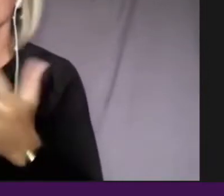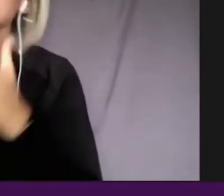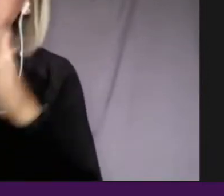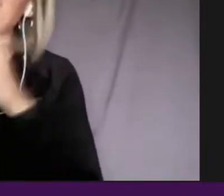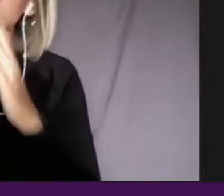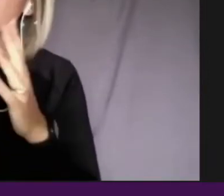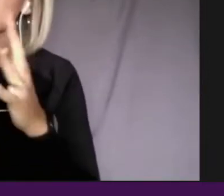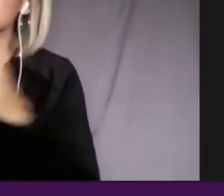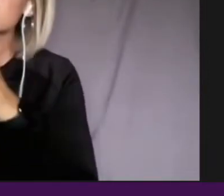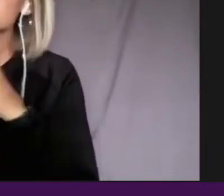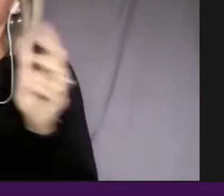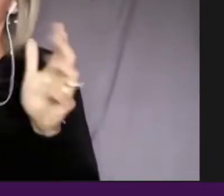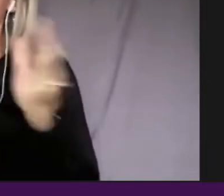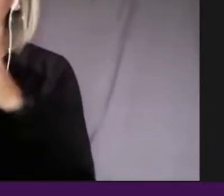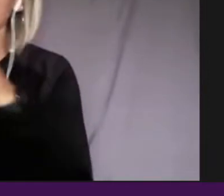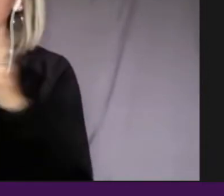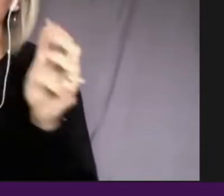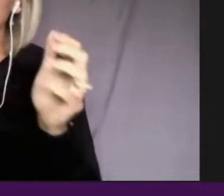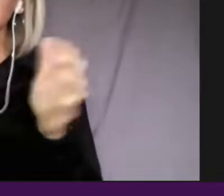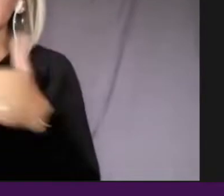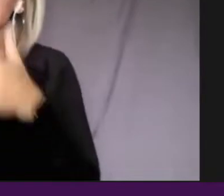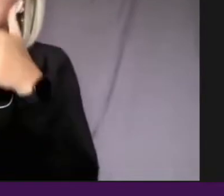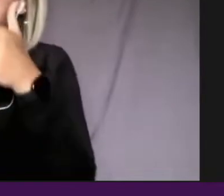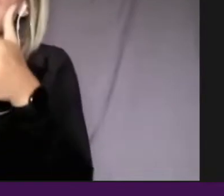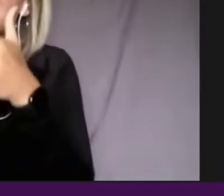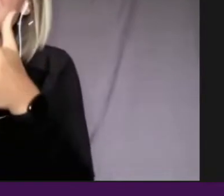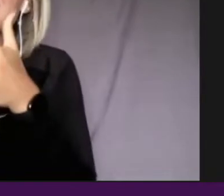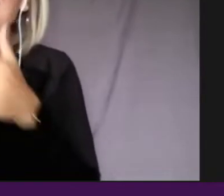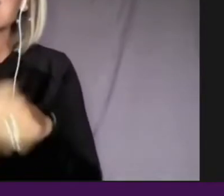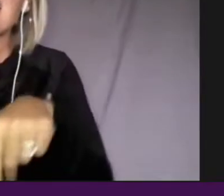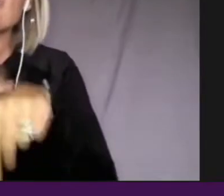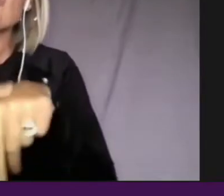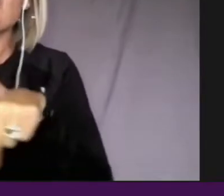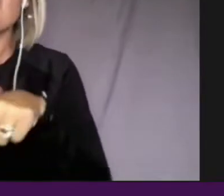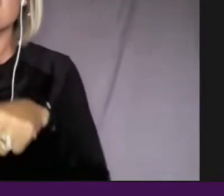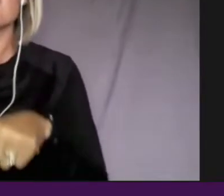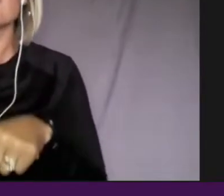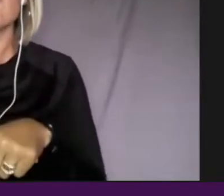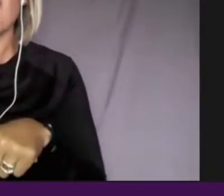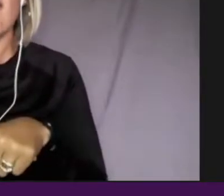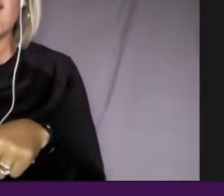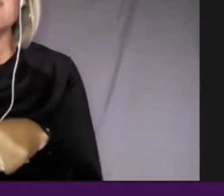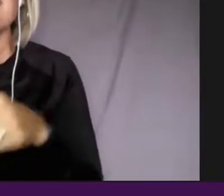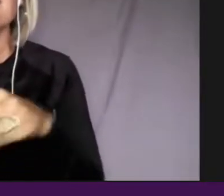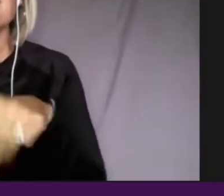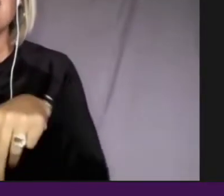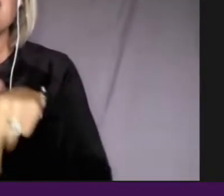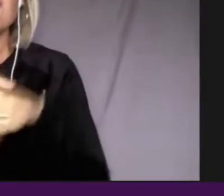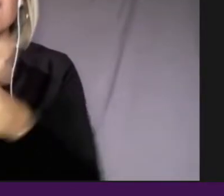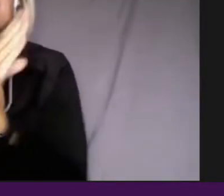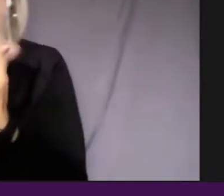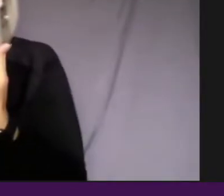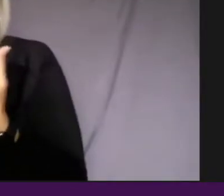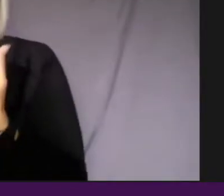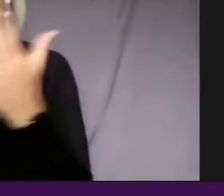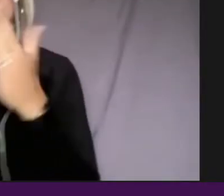leading a national strand, national series, what does that mean for you to be able to green light something like this?